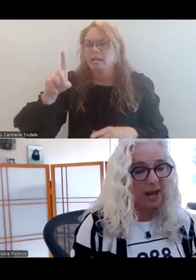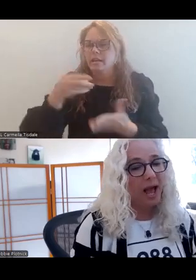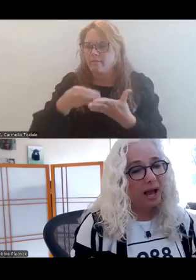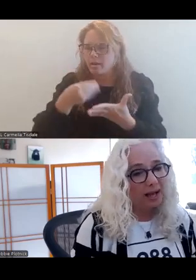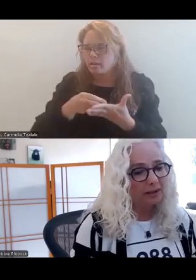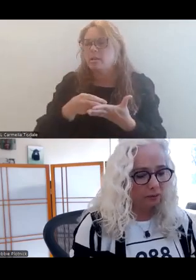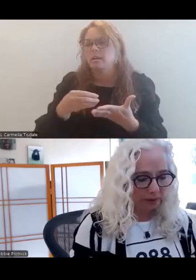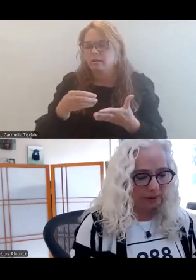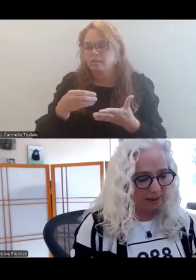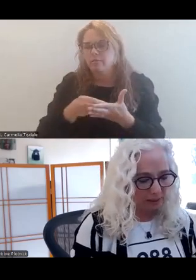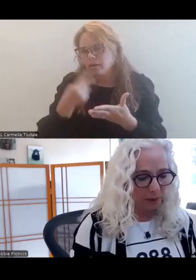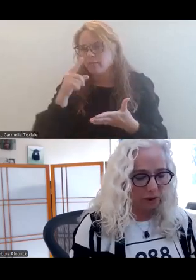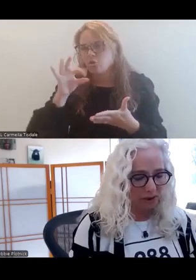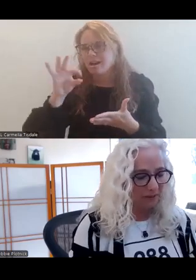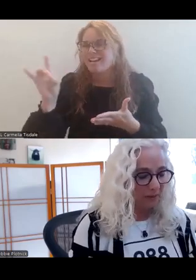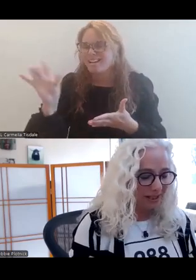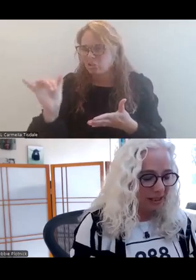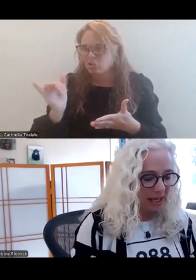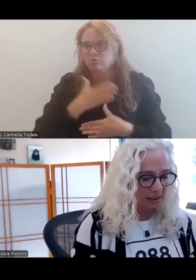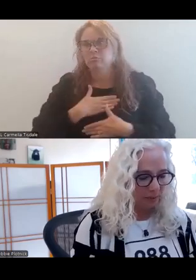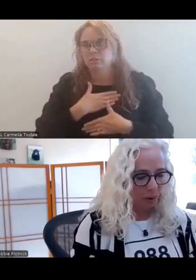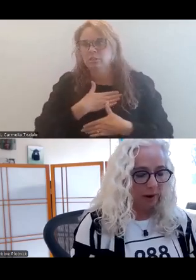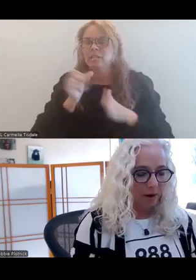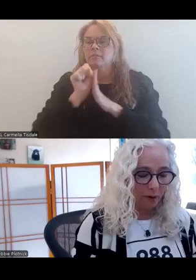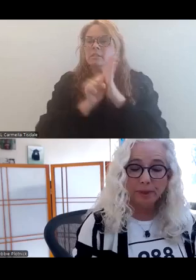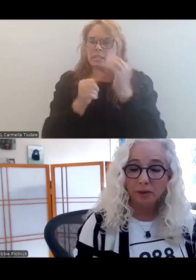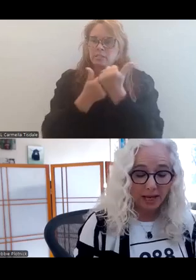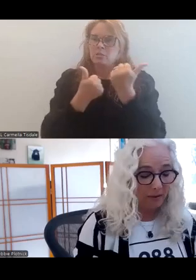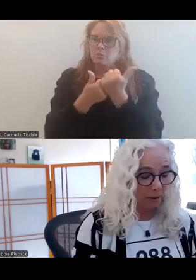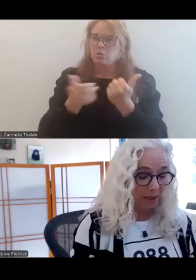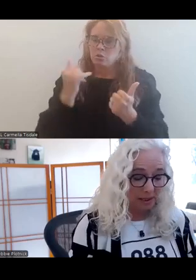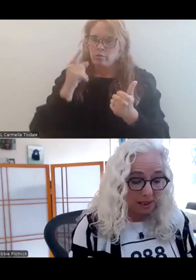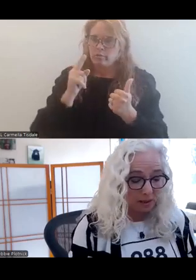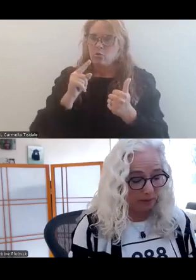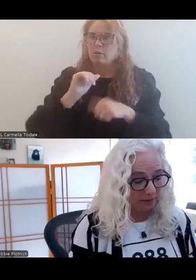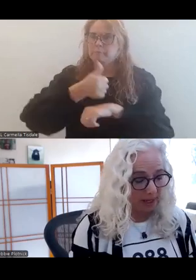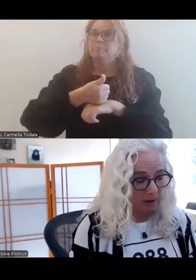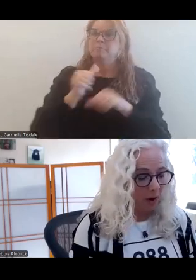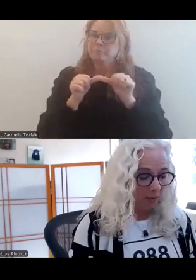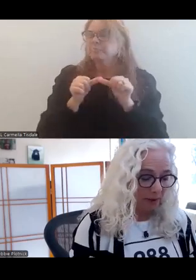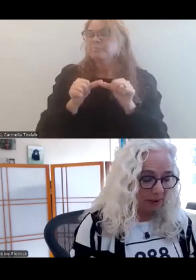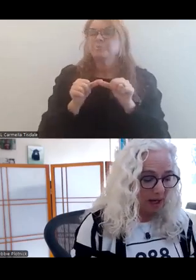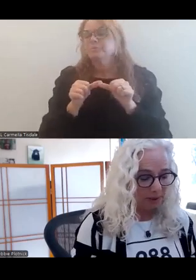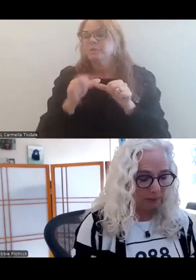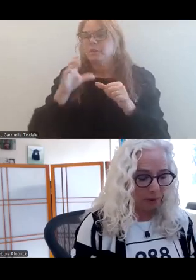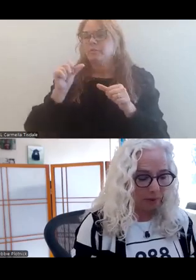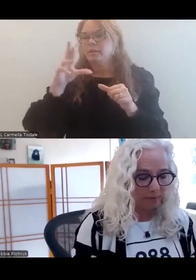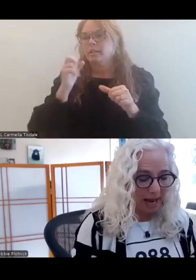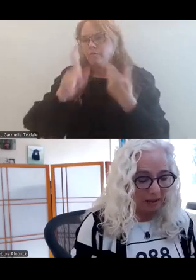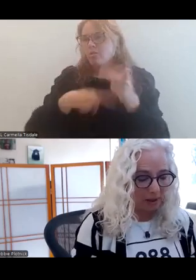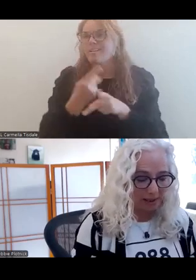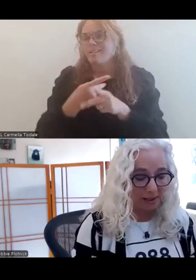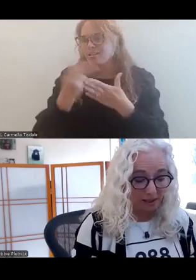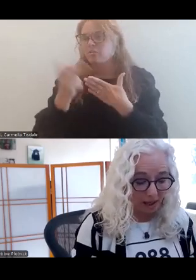988, and really is appreciative of state support for building out their continuum of care for the types of